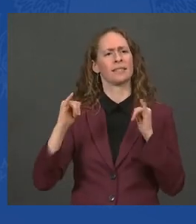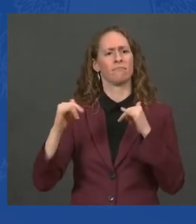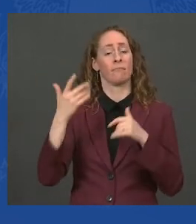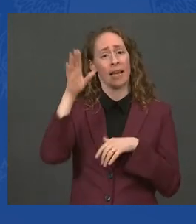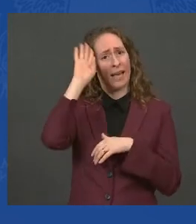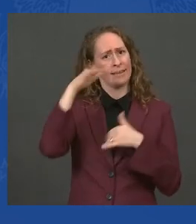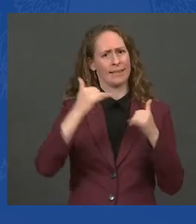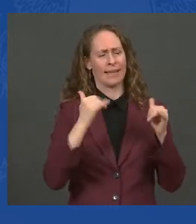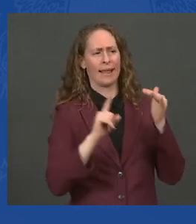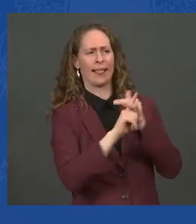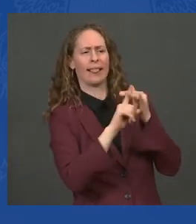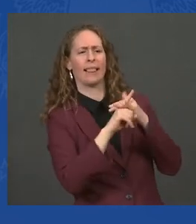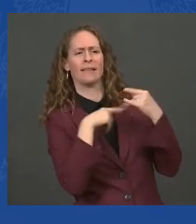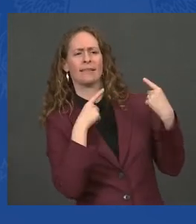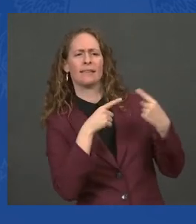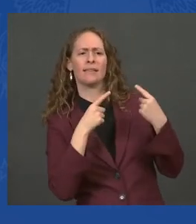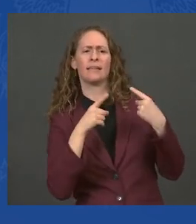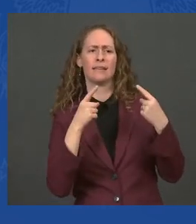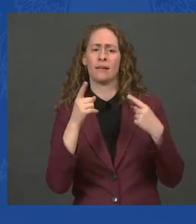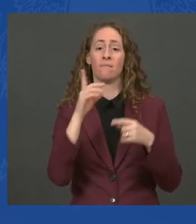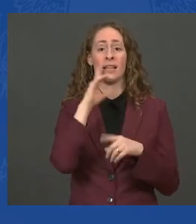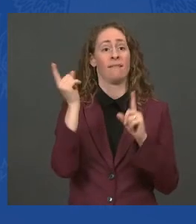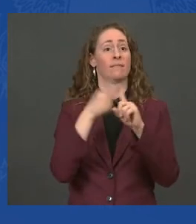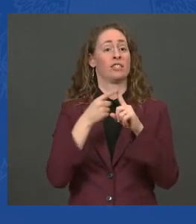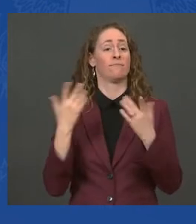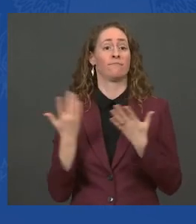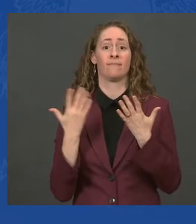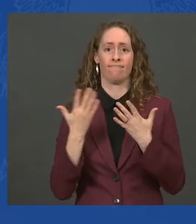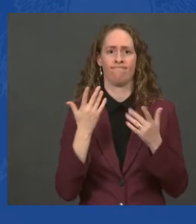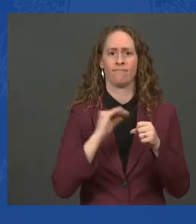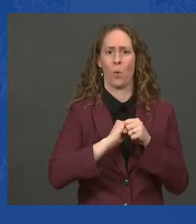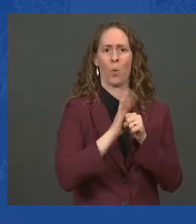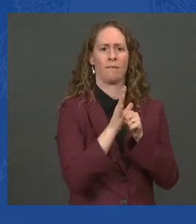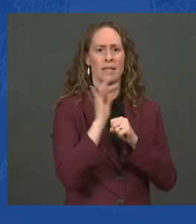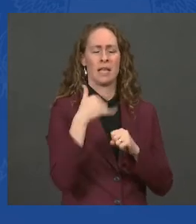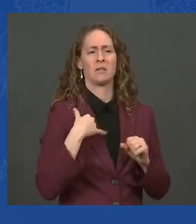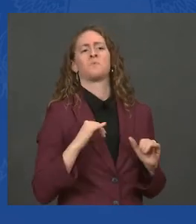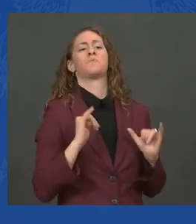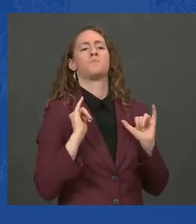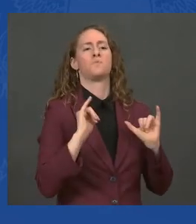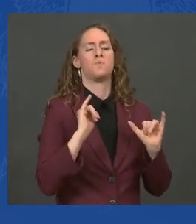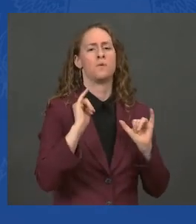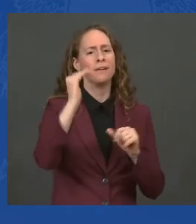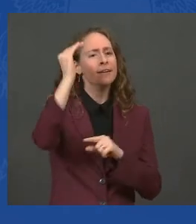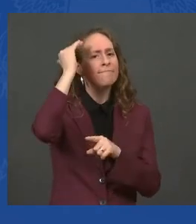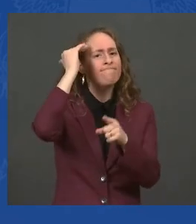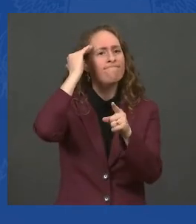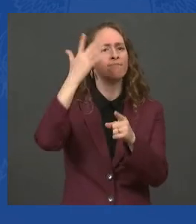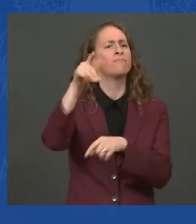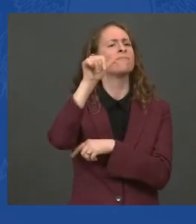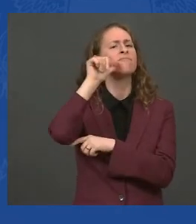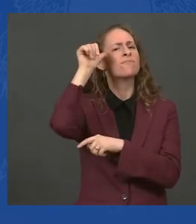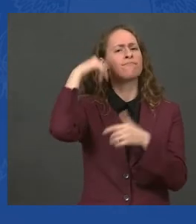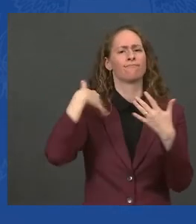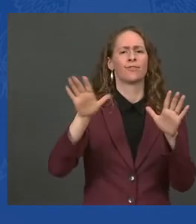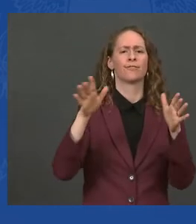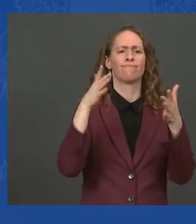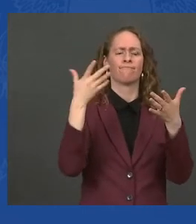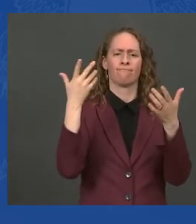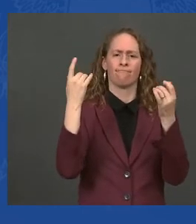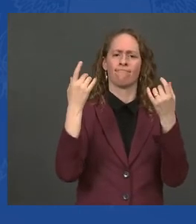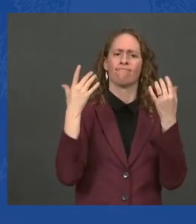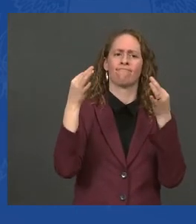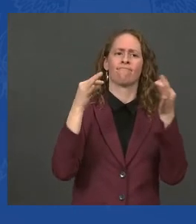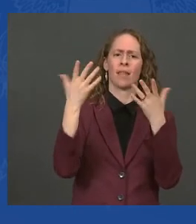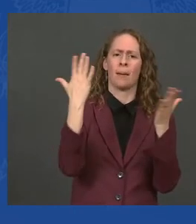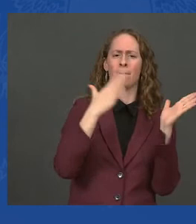laid out key actions we're going to take this winter to fight this virus, to protect one another, to protect our economy and our economic